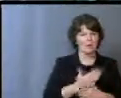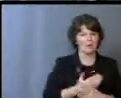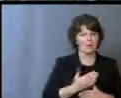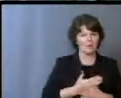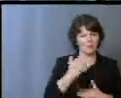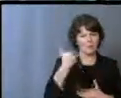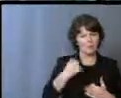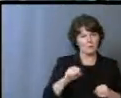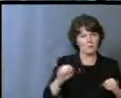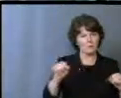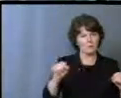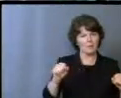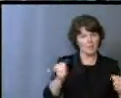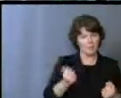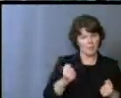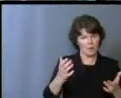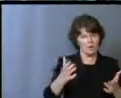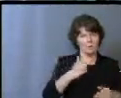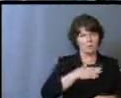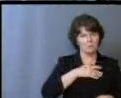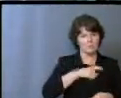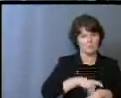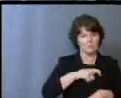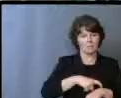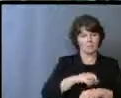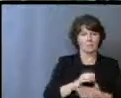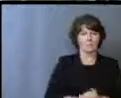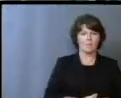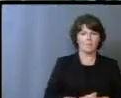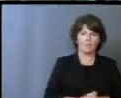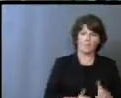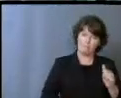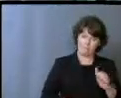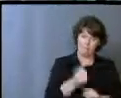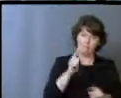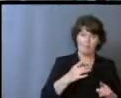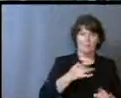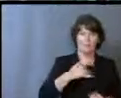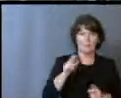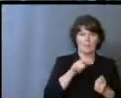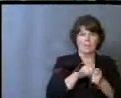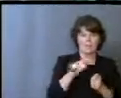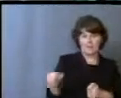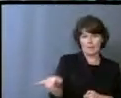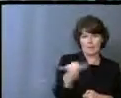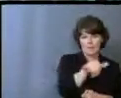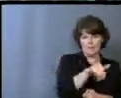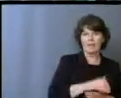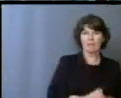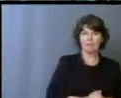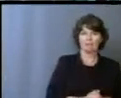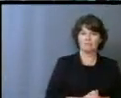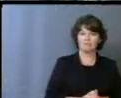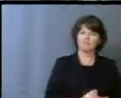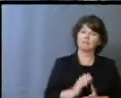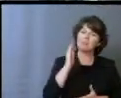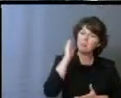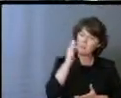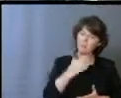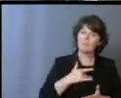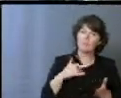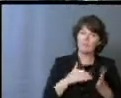Isn't it just a waste of effort? Most of us have felt that way at times and we probably will feel that way again.